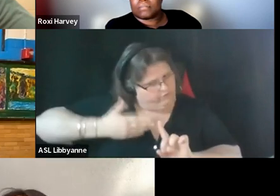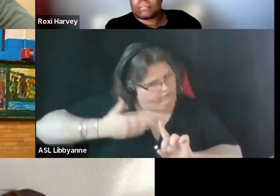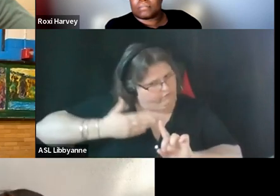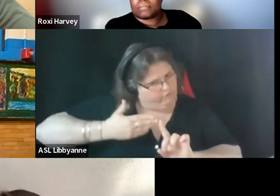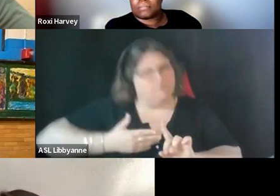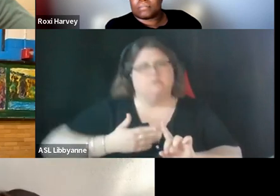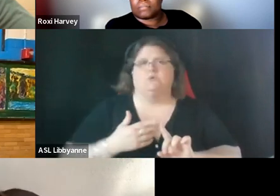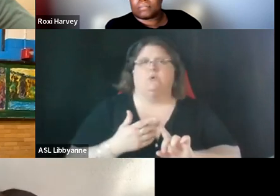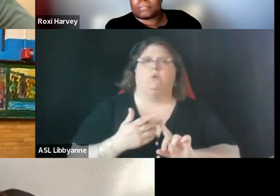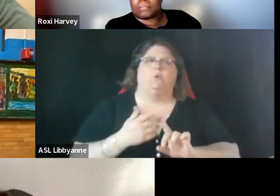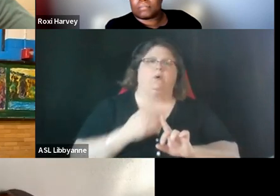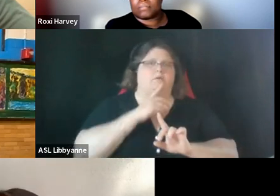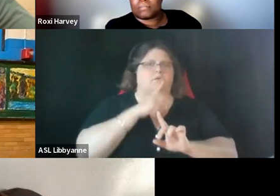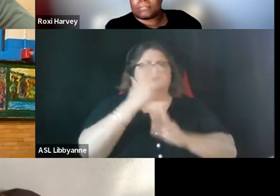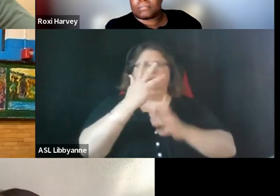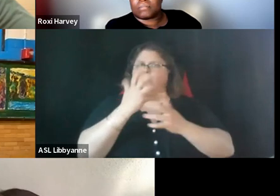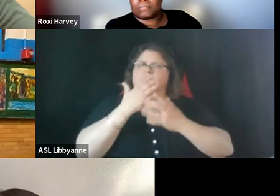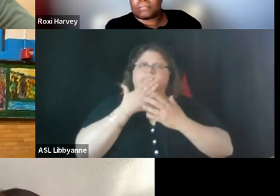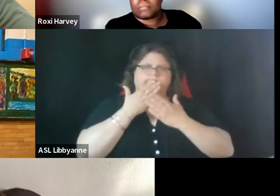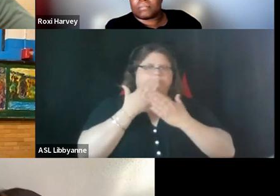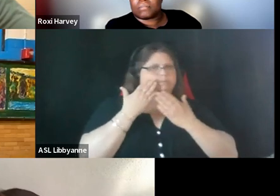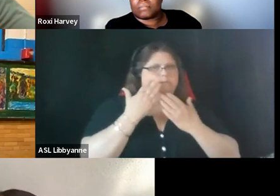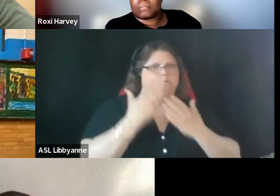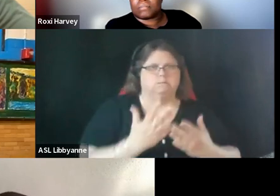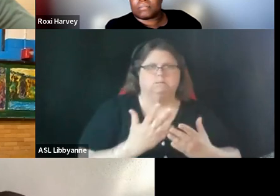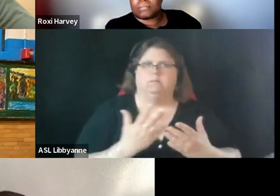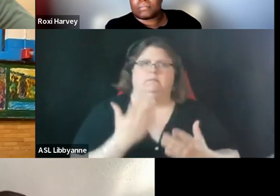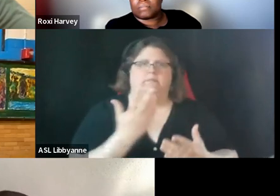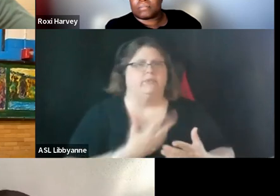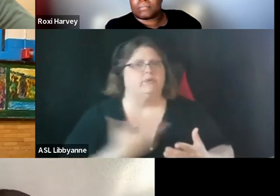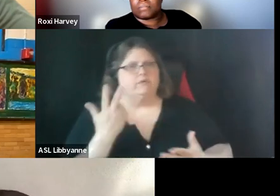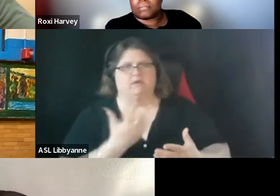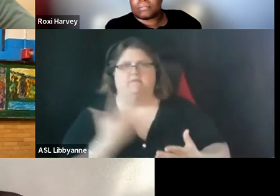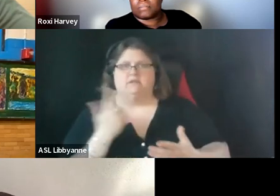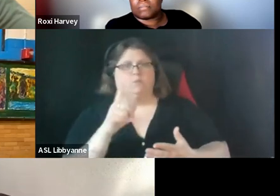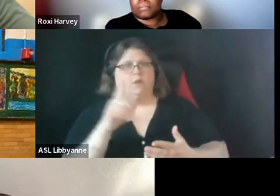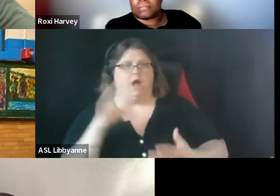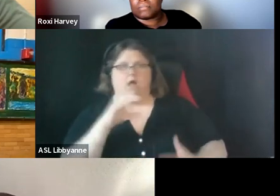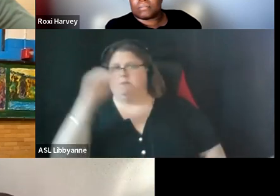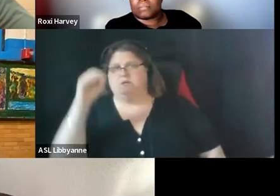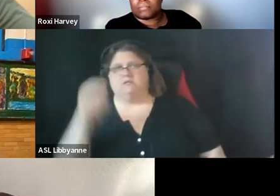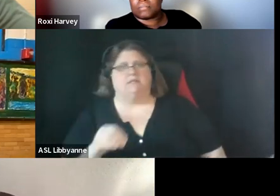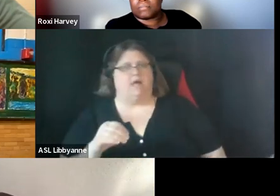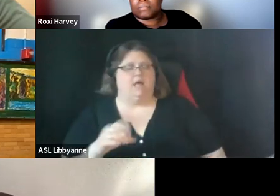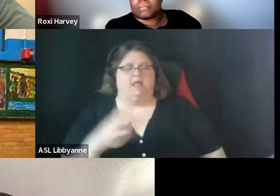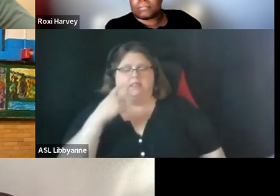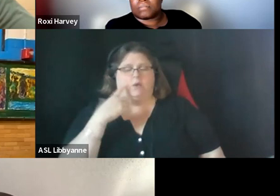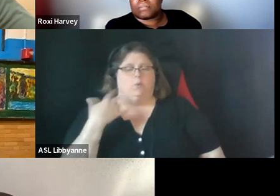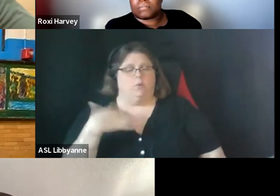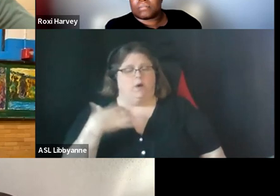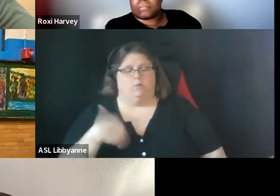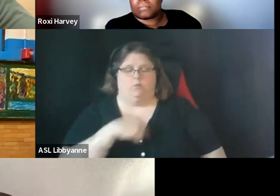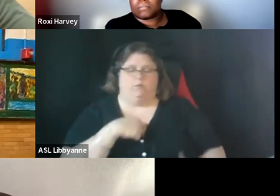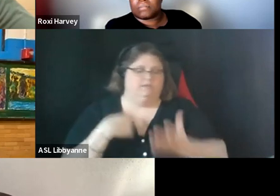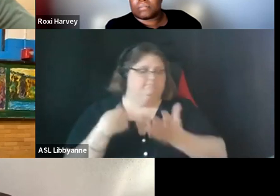um the expression that um all three of us had unanimously agreed um after a lot of discussion